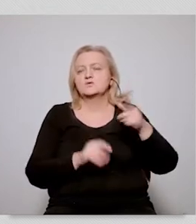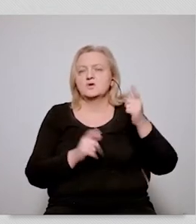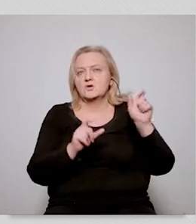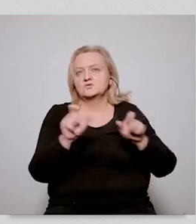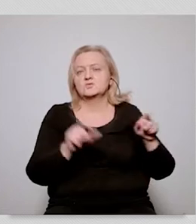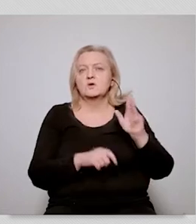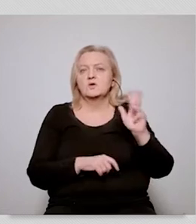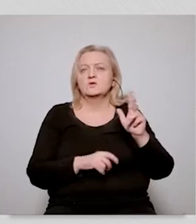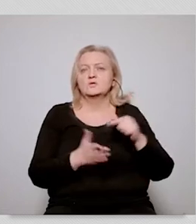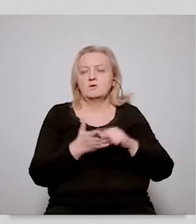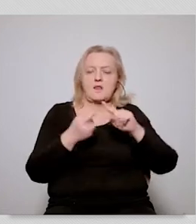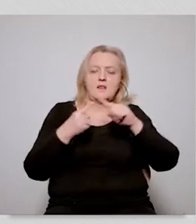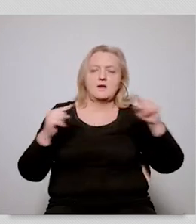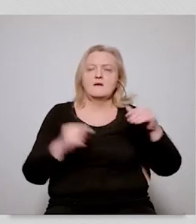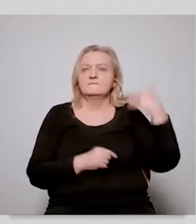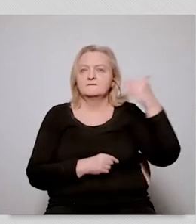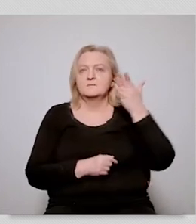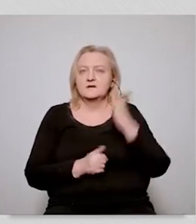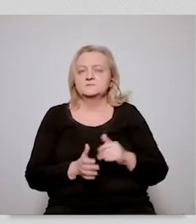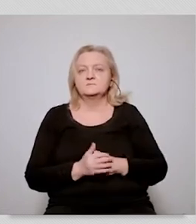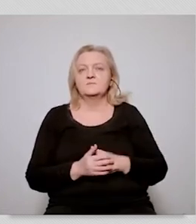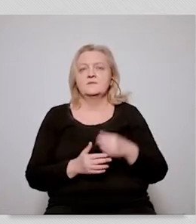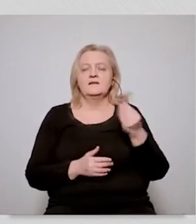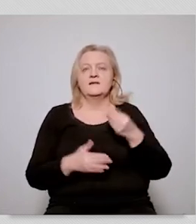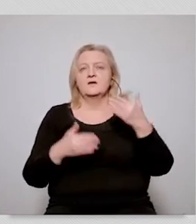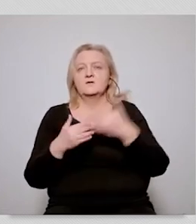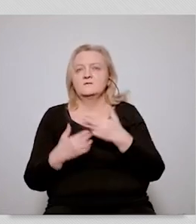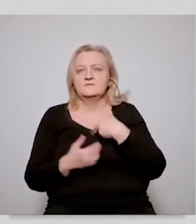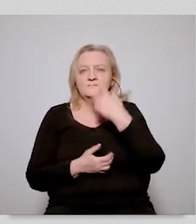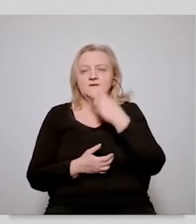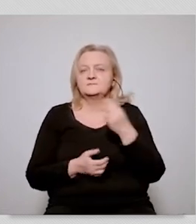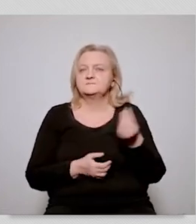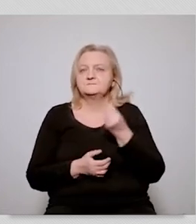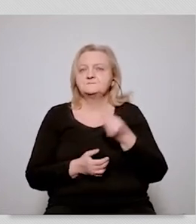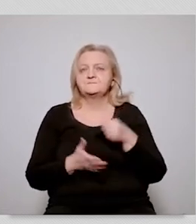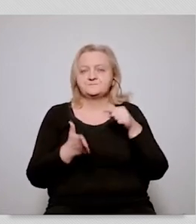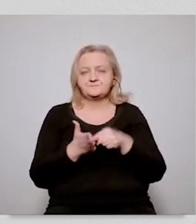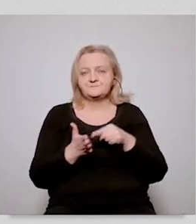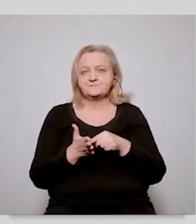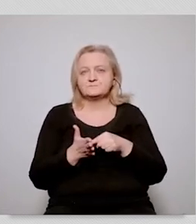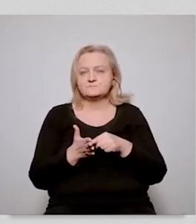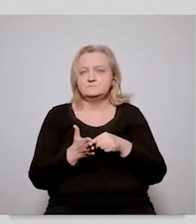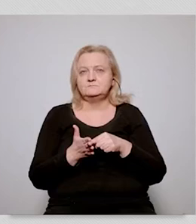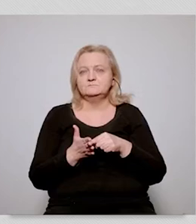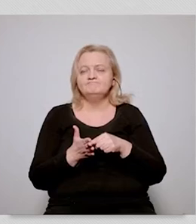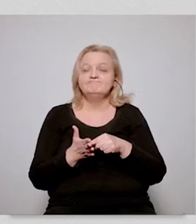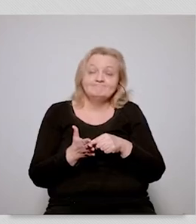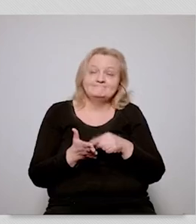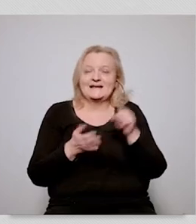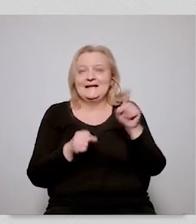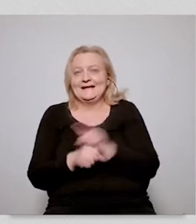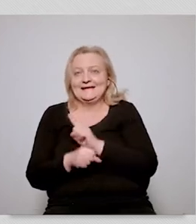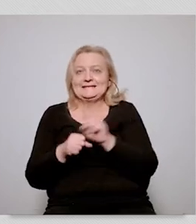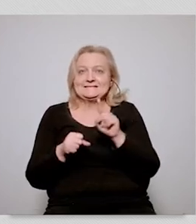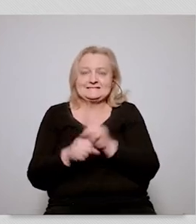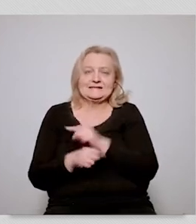prove attractive to a large part of the population uh so maybe to conclude let me just emphasize that